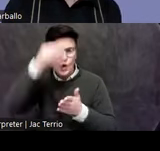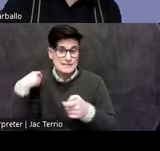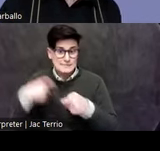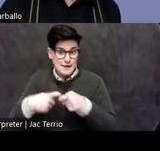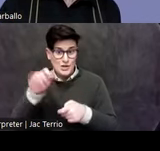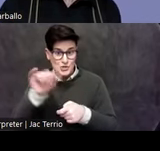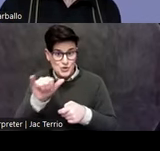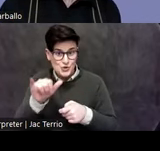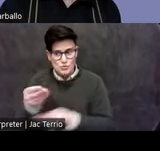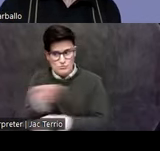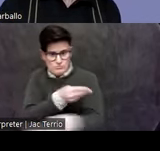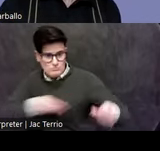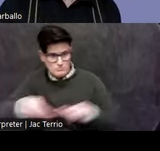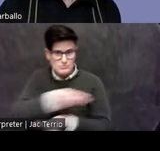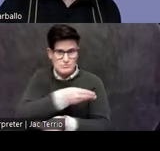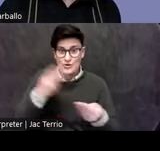encounter.